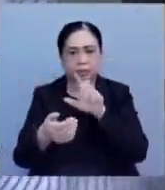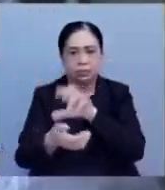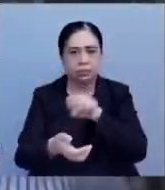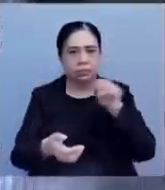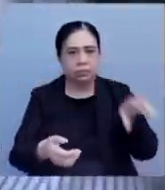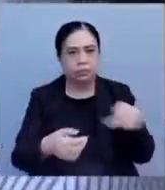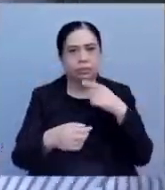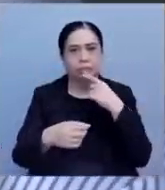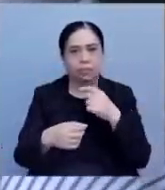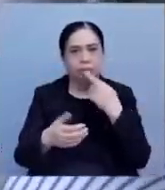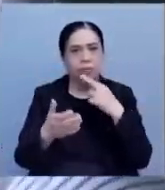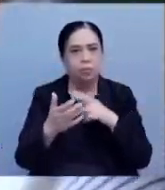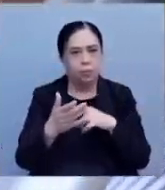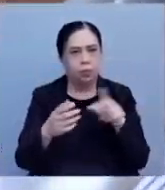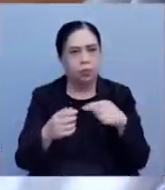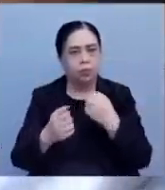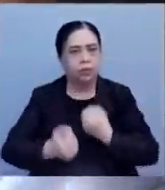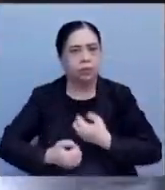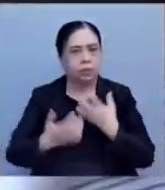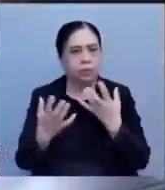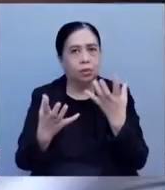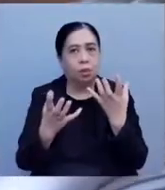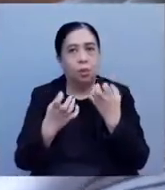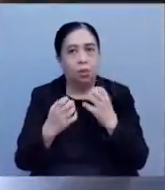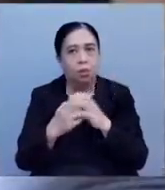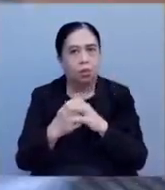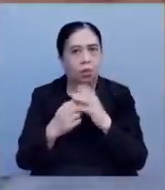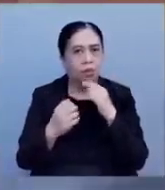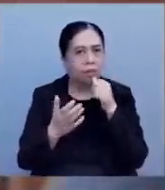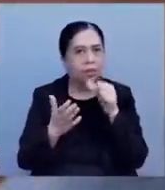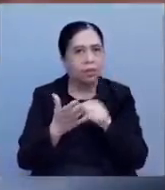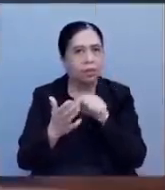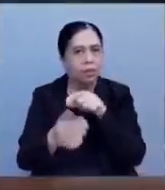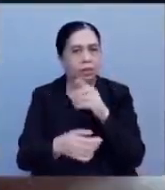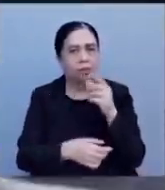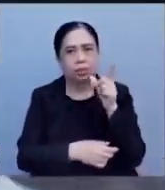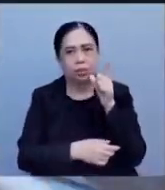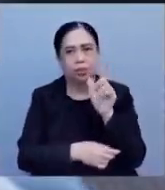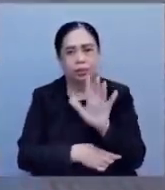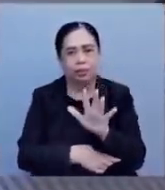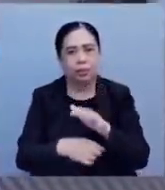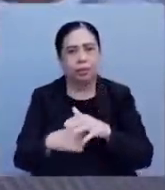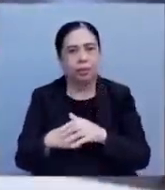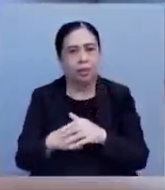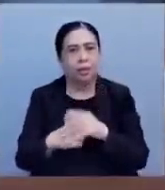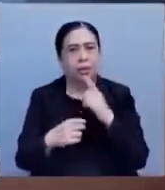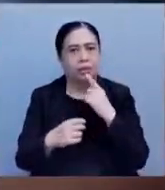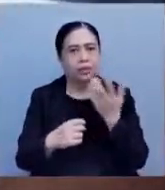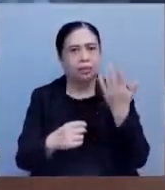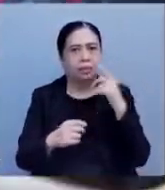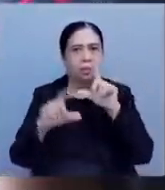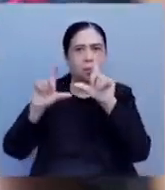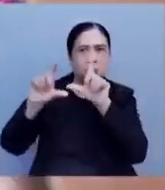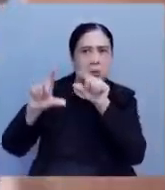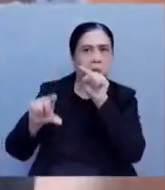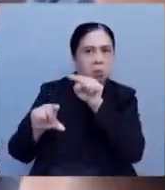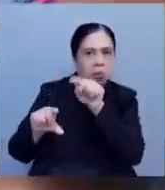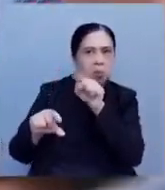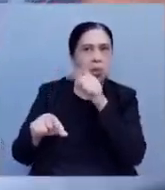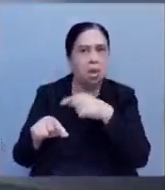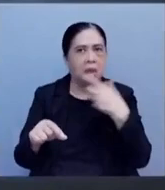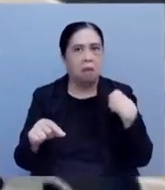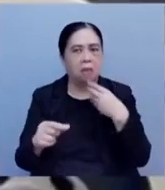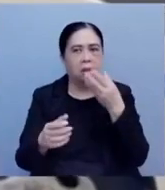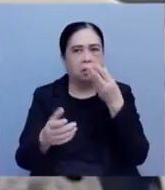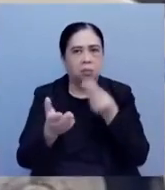Arille reportedly expressed their intention in a letter to de Lima. Magleo and Arille had previously accused her of receiving drug